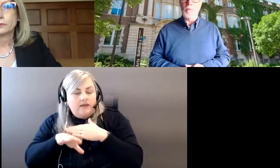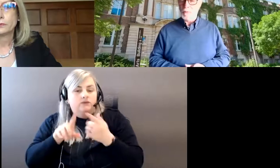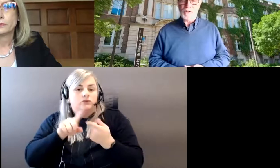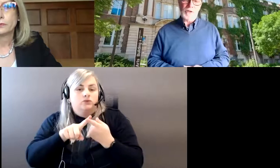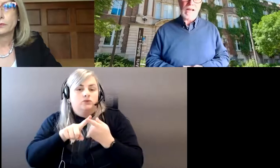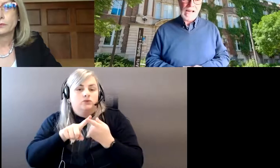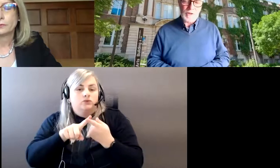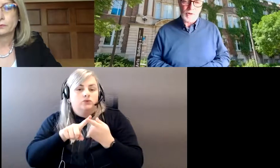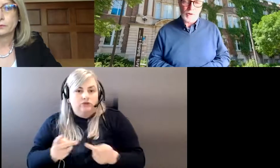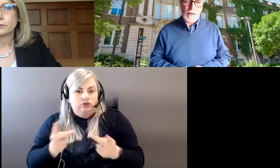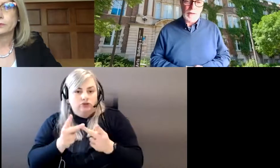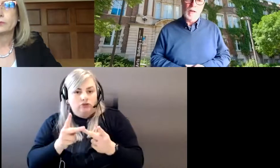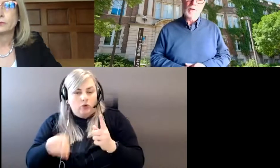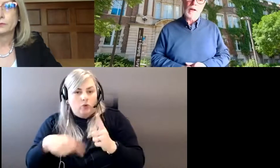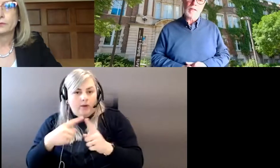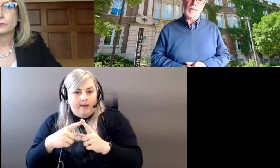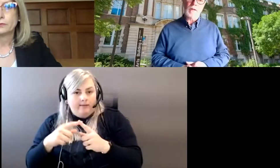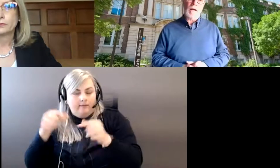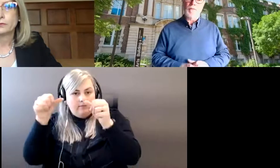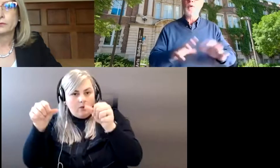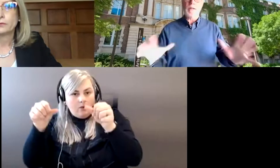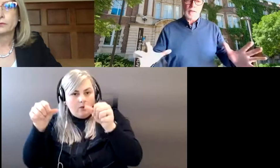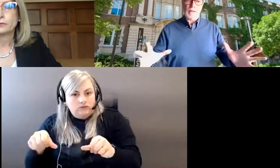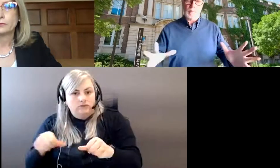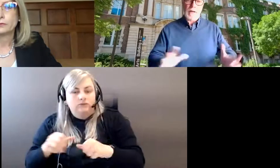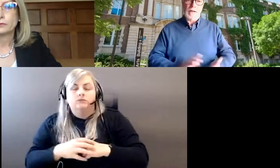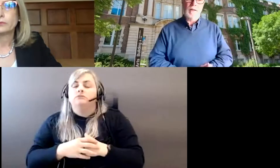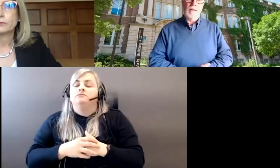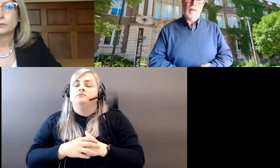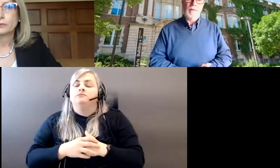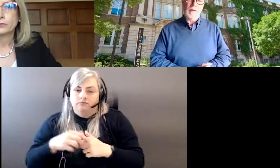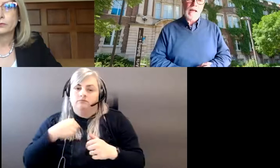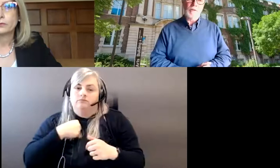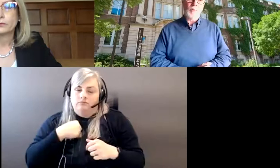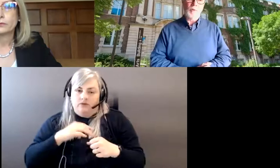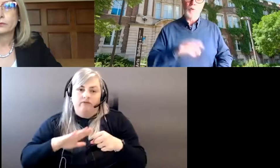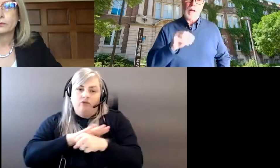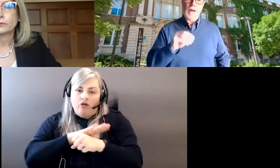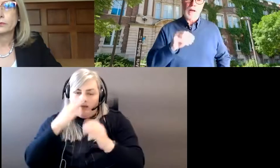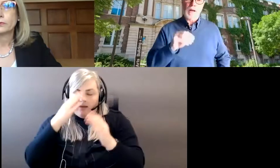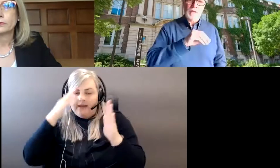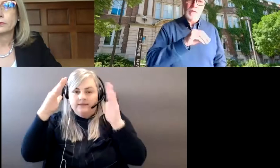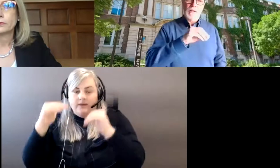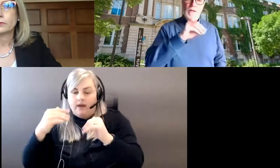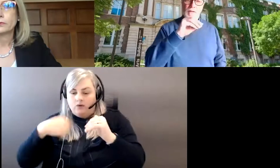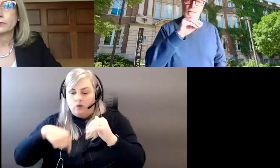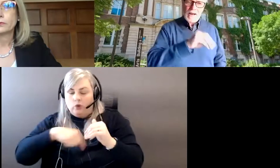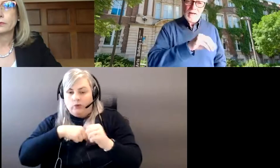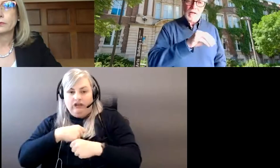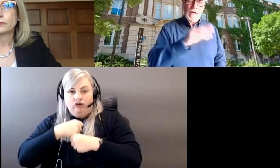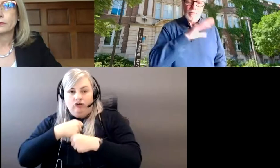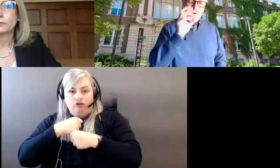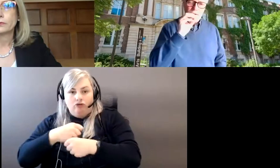new, new positions as they're created. So I, I fully expect that as we create positions in the